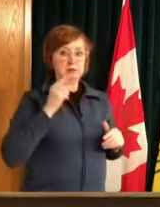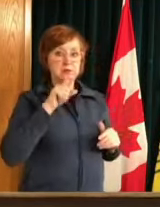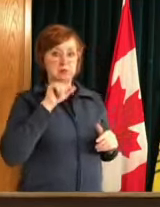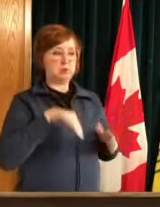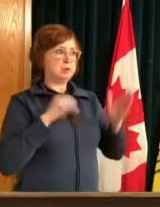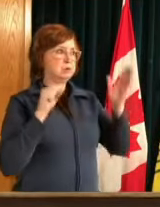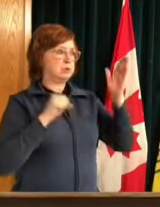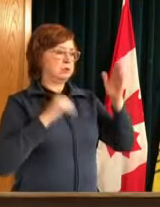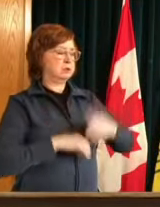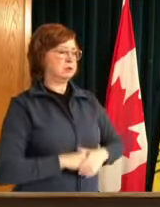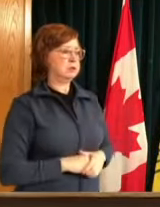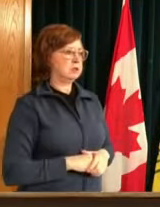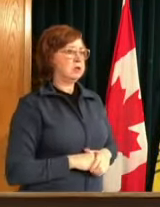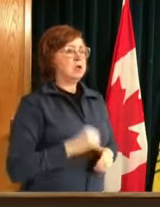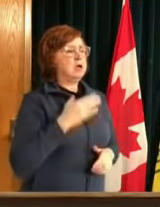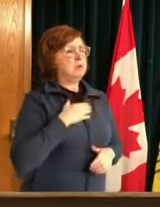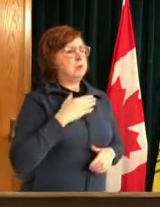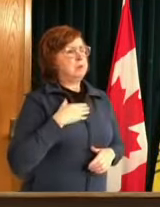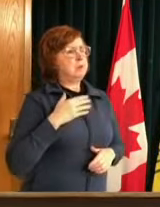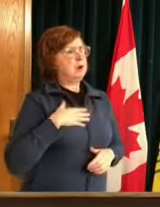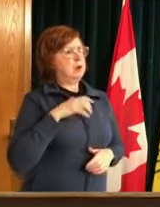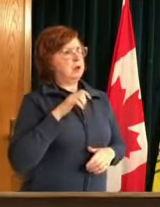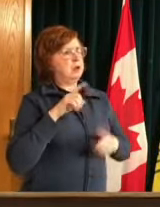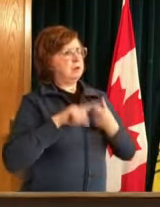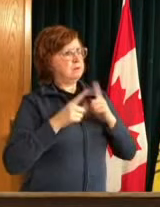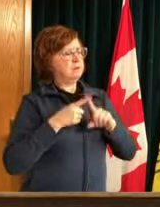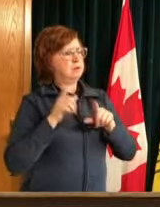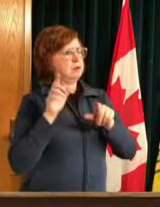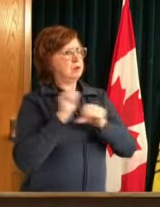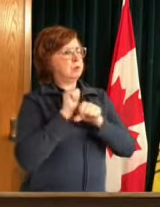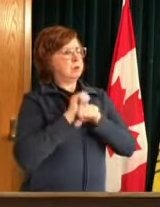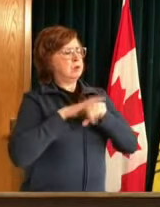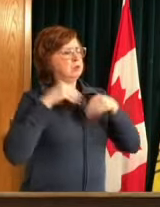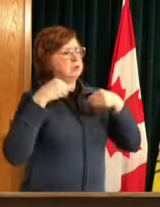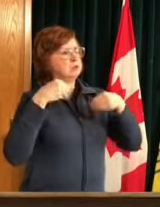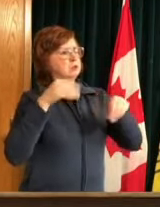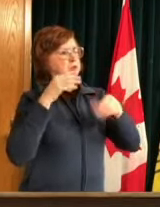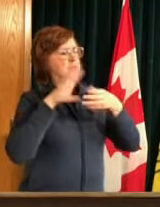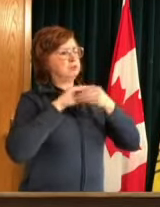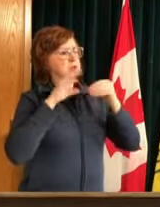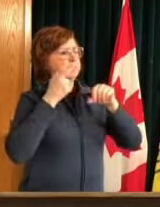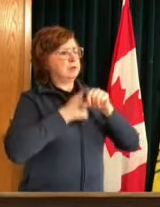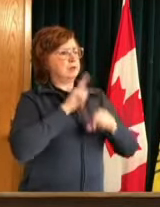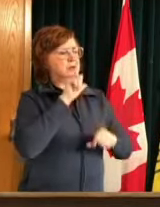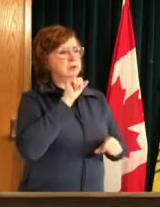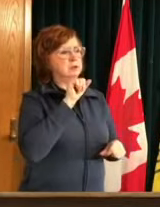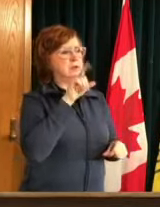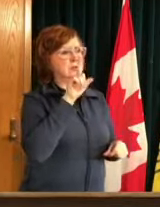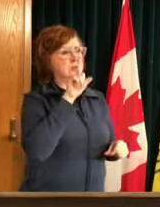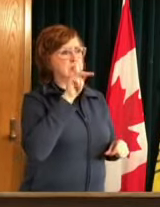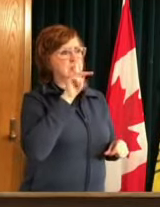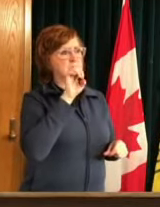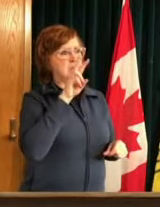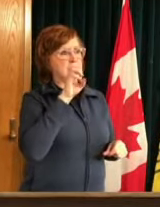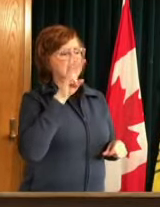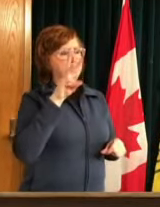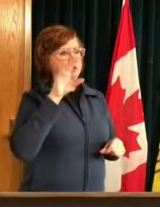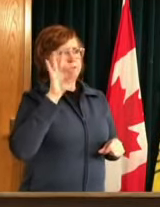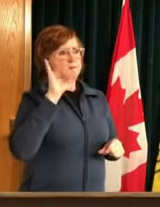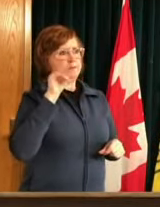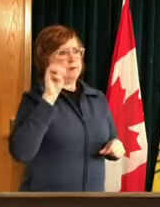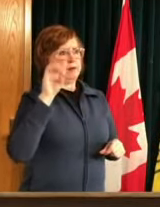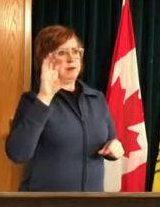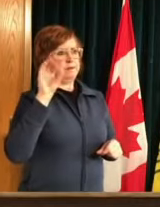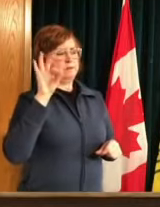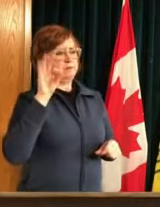so a colleague of mine is working on a story about lakeview fine foods their staff is mostly under 40 and not eligible for vaccines but